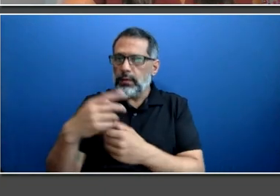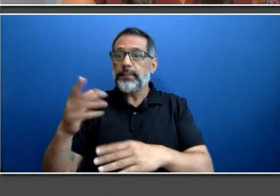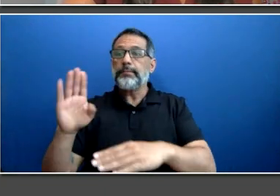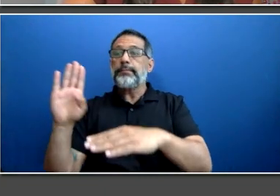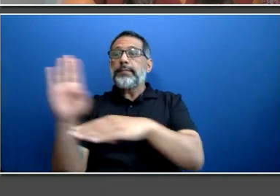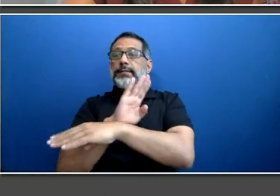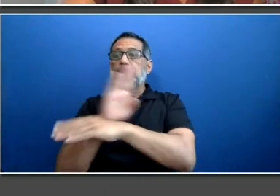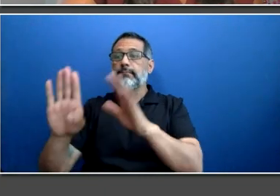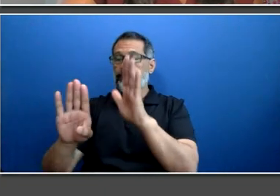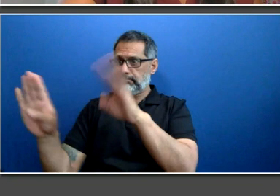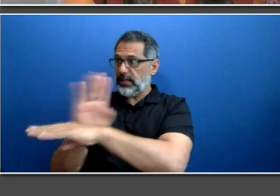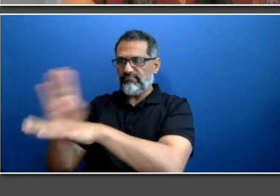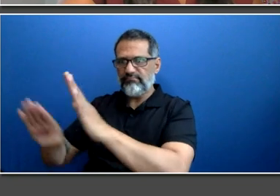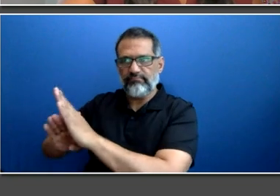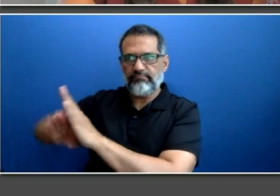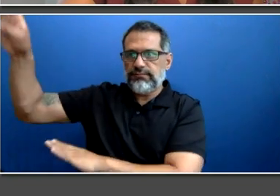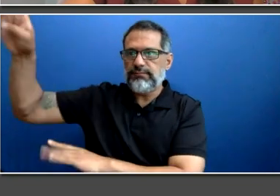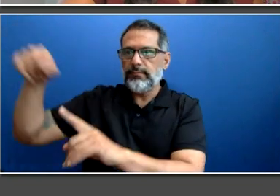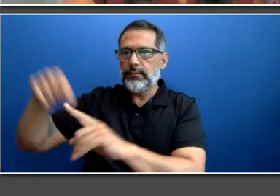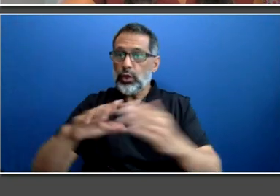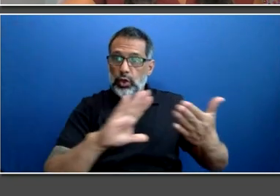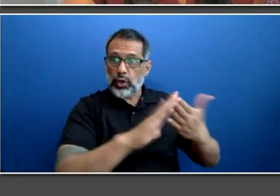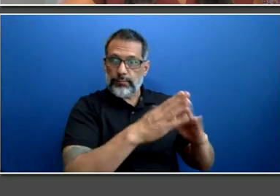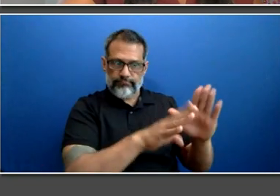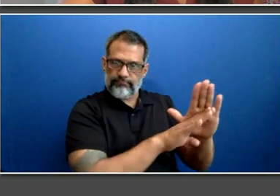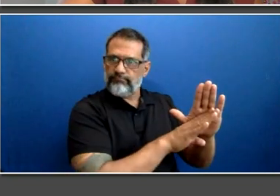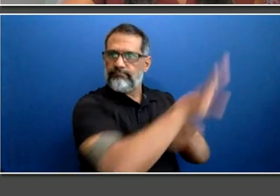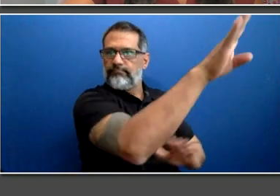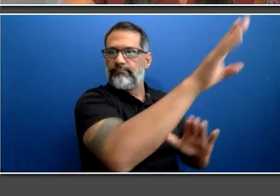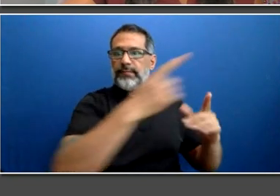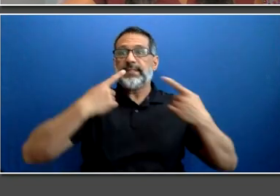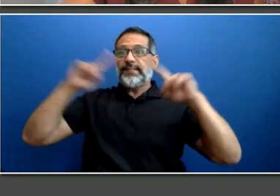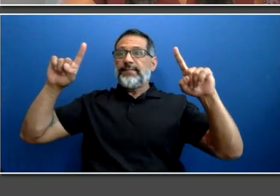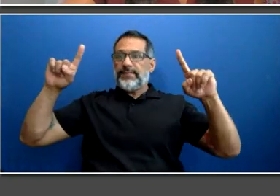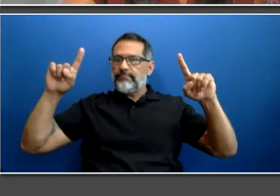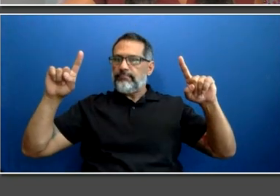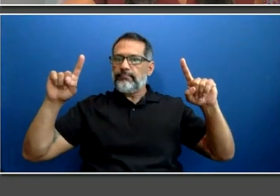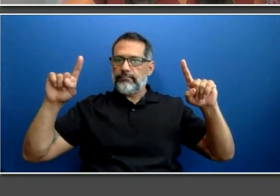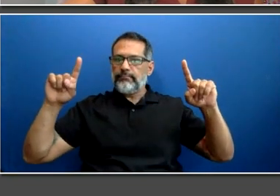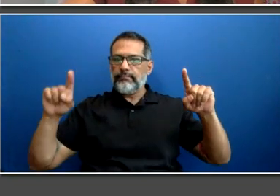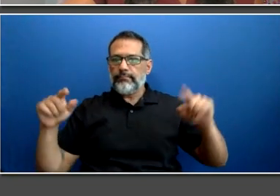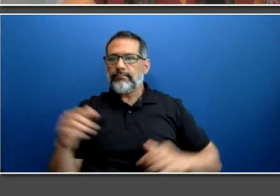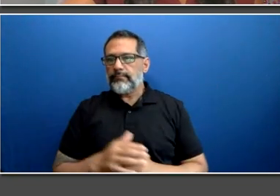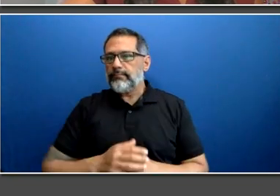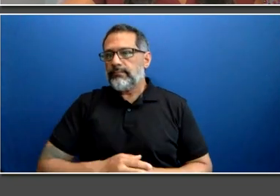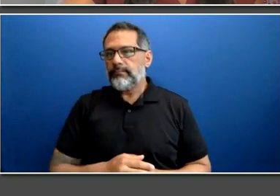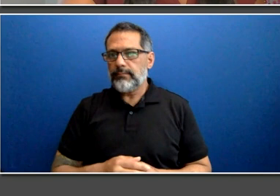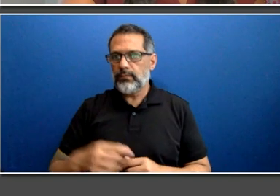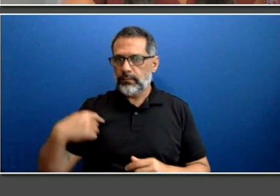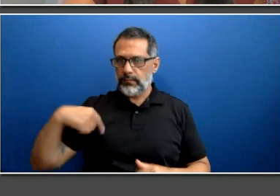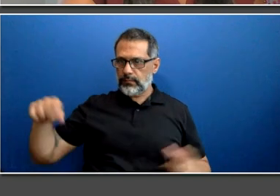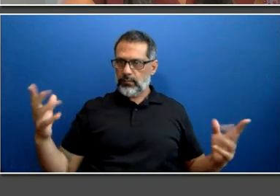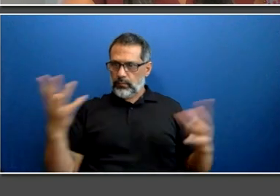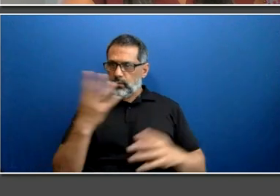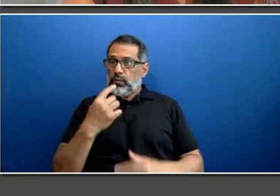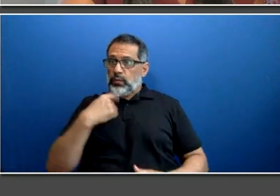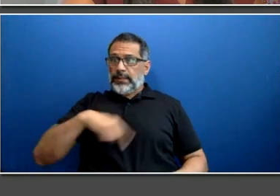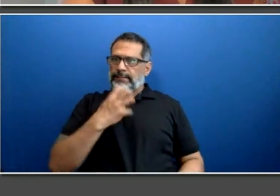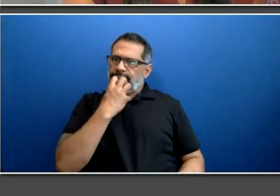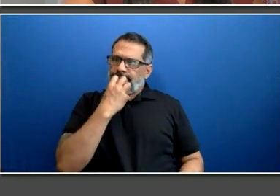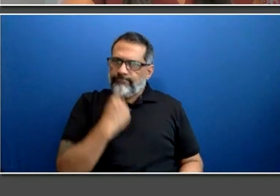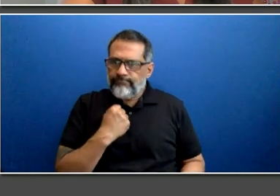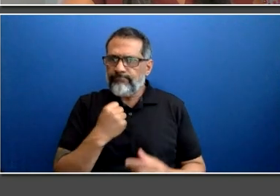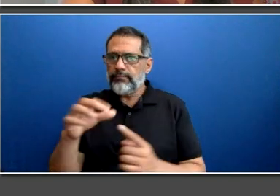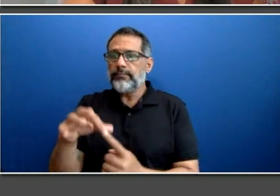The values, the TTC itself specifically, values uniqueness of individuals. And we want each employee to feel